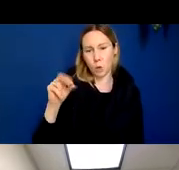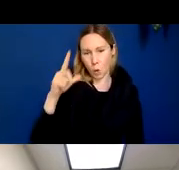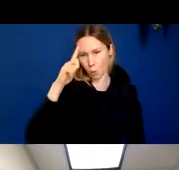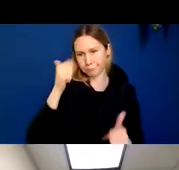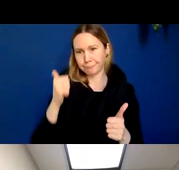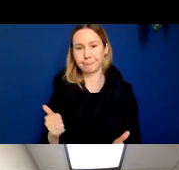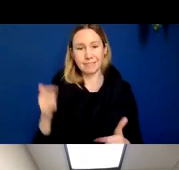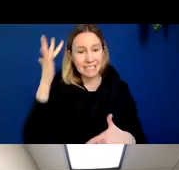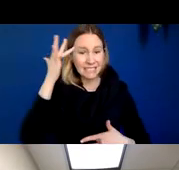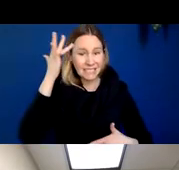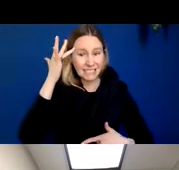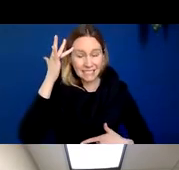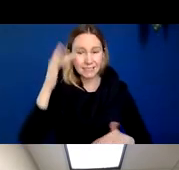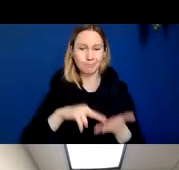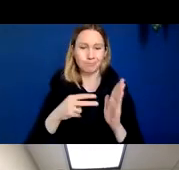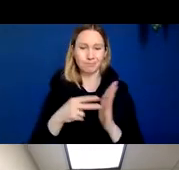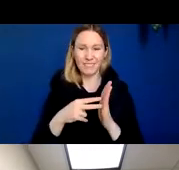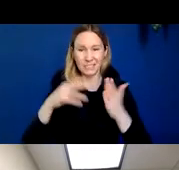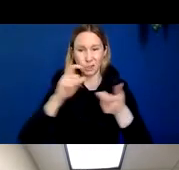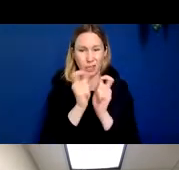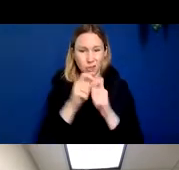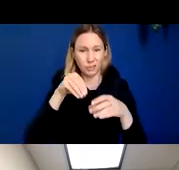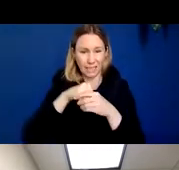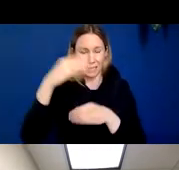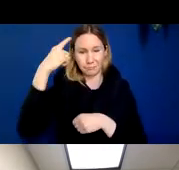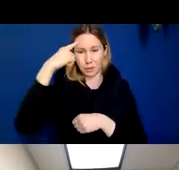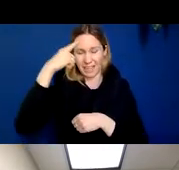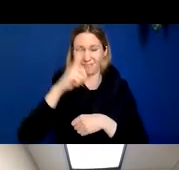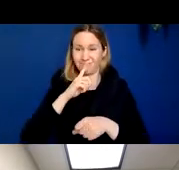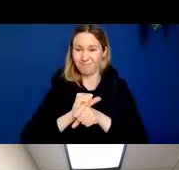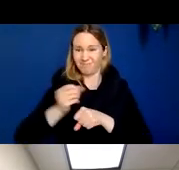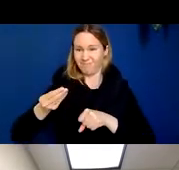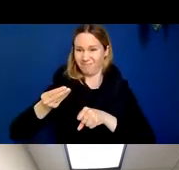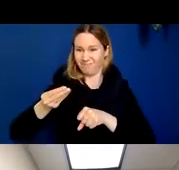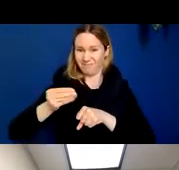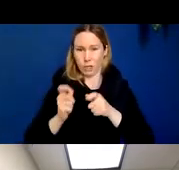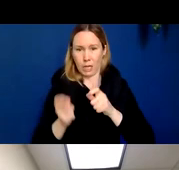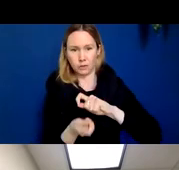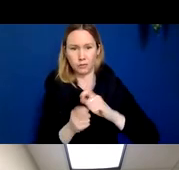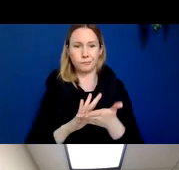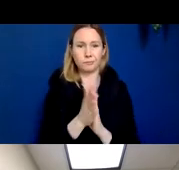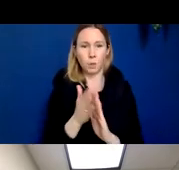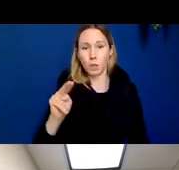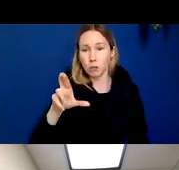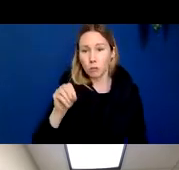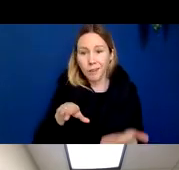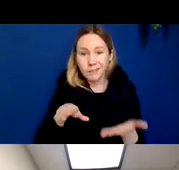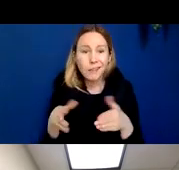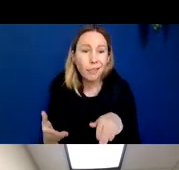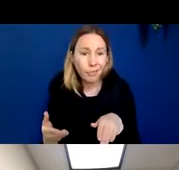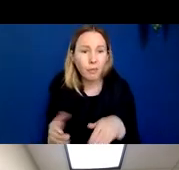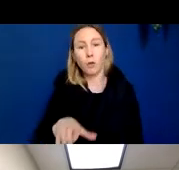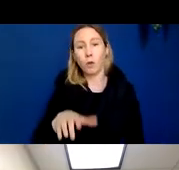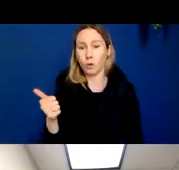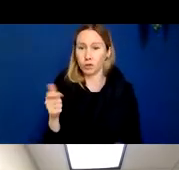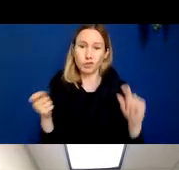physical changes that are occurring in the brain, leading to neuronal pathology, eventual neuronal death, other neuropathologic